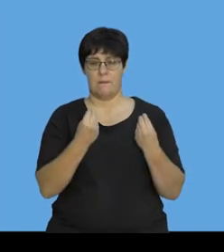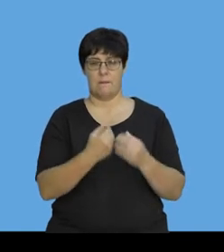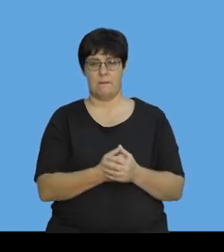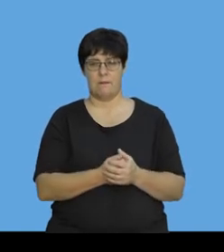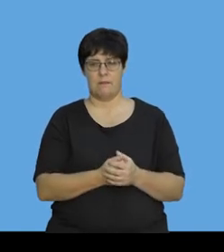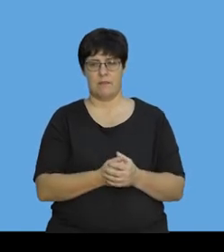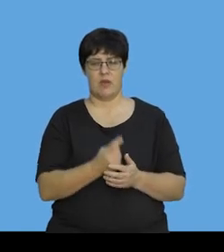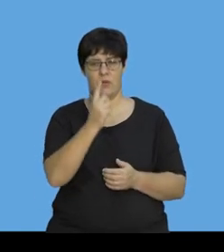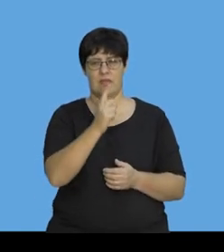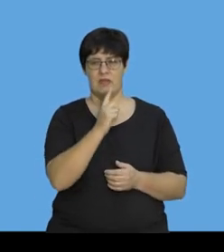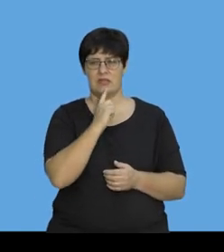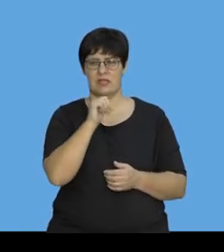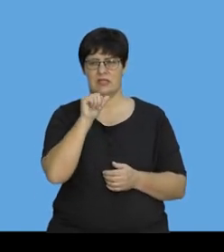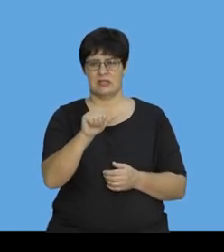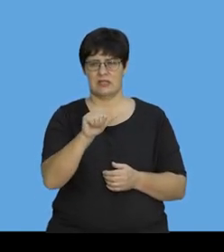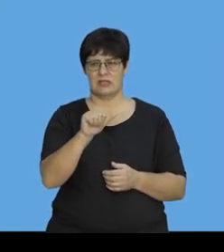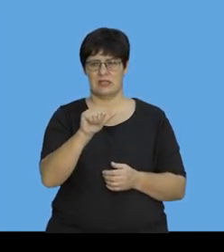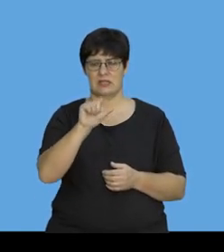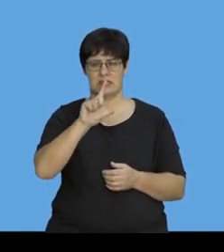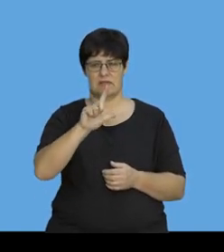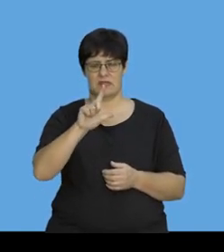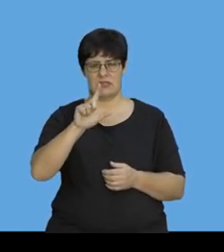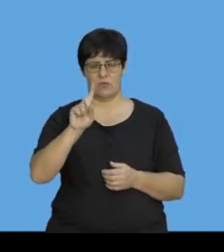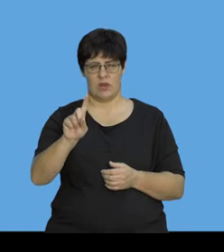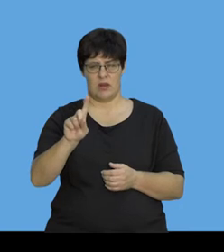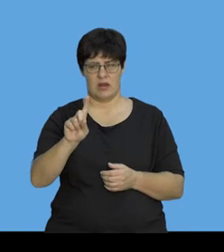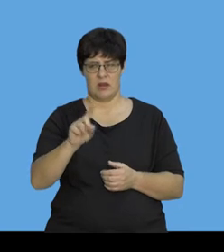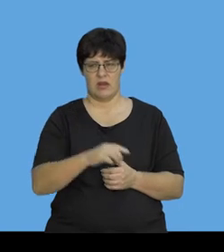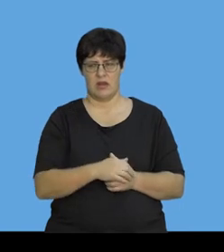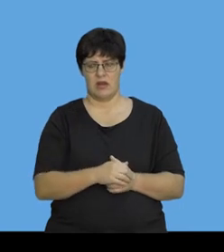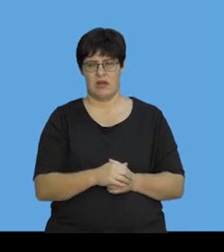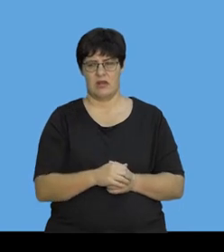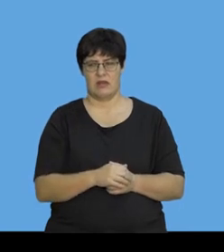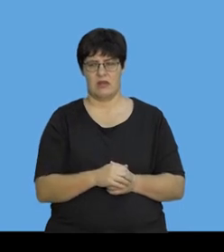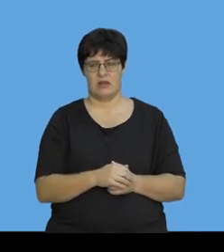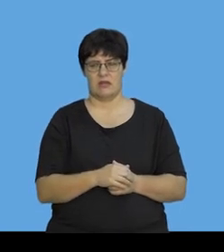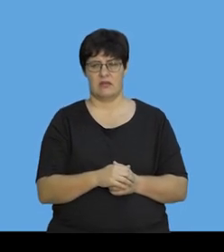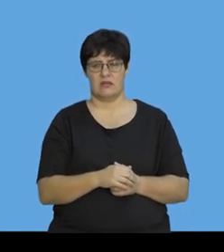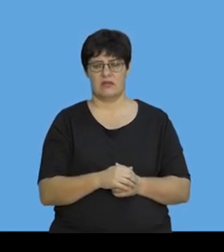and we get 1,671.